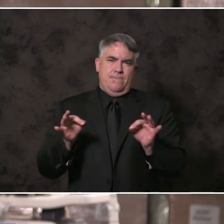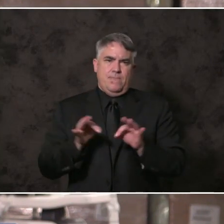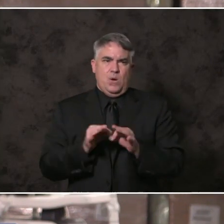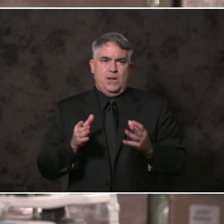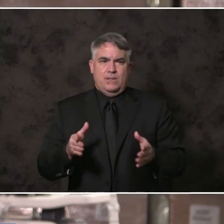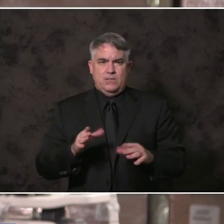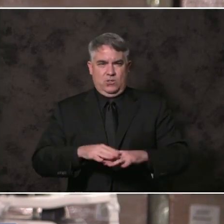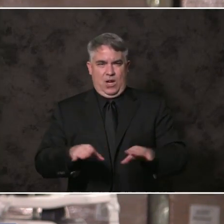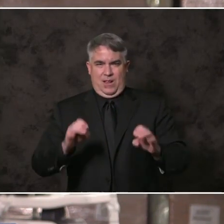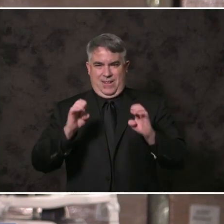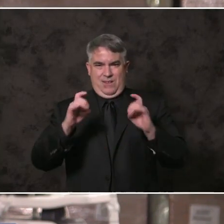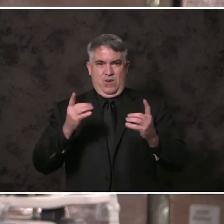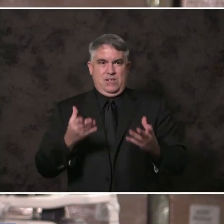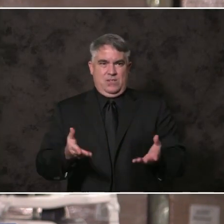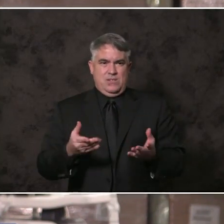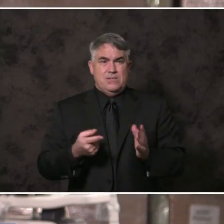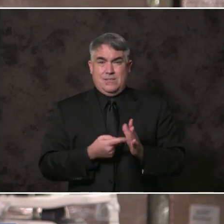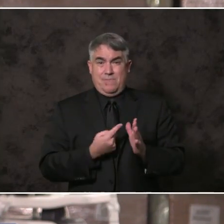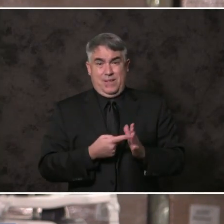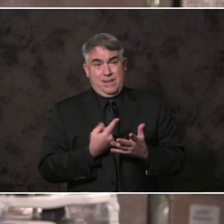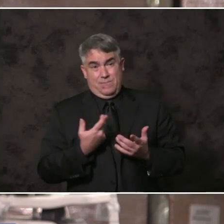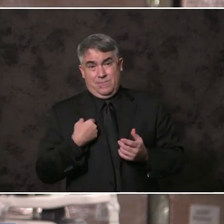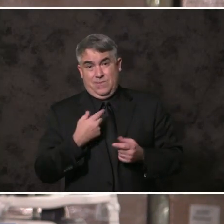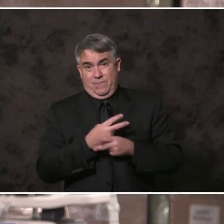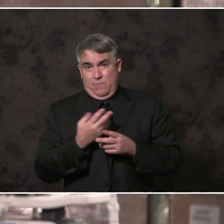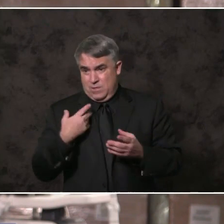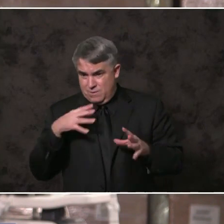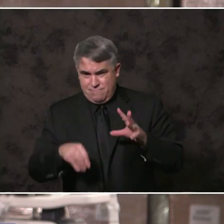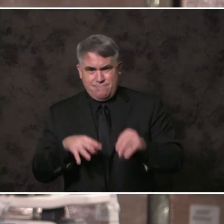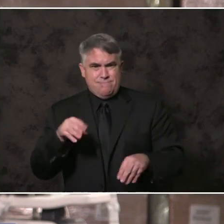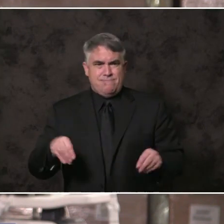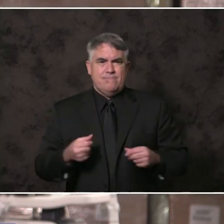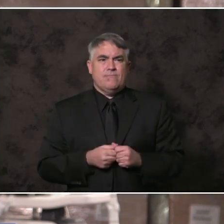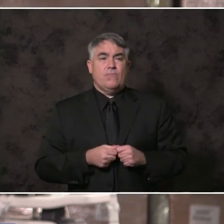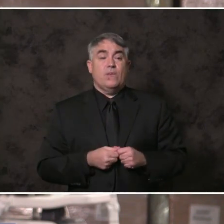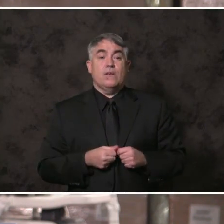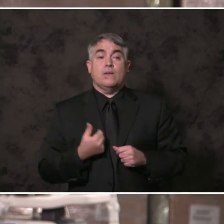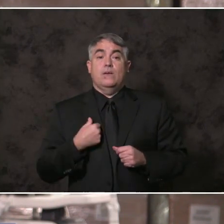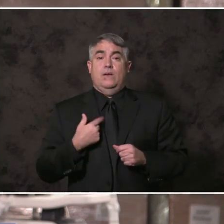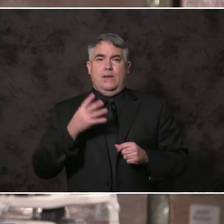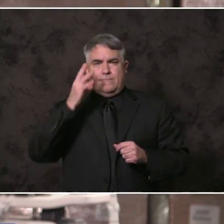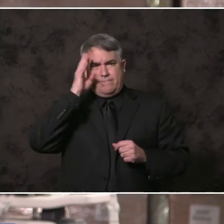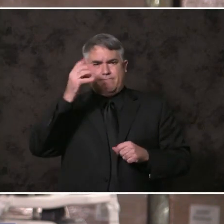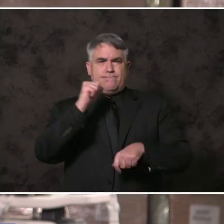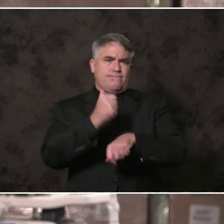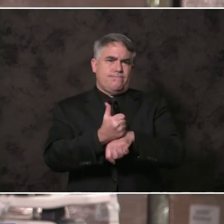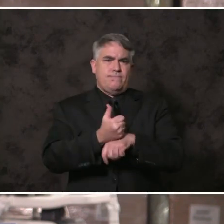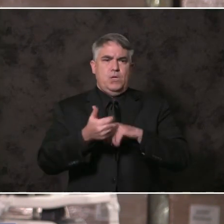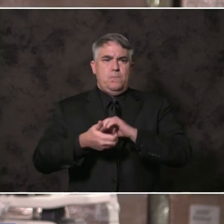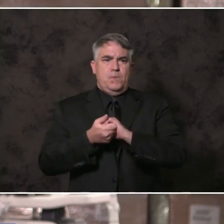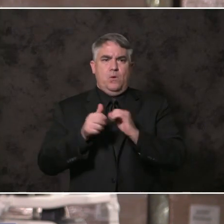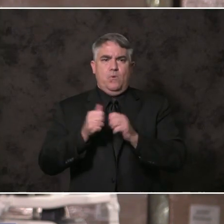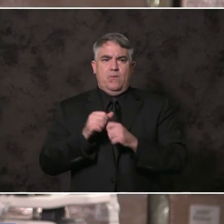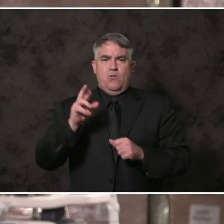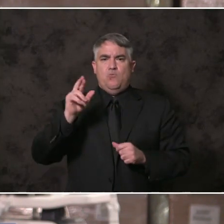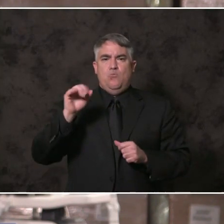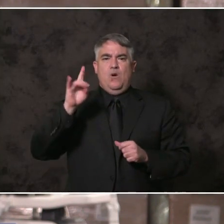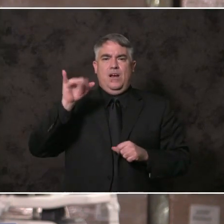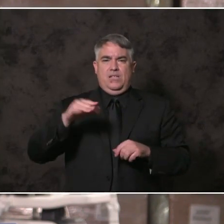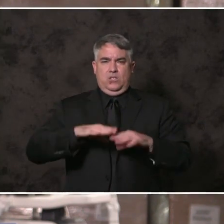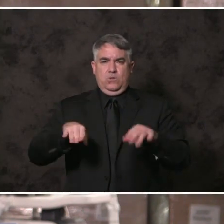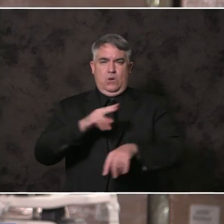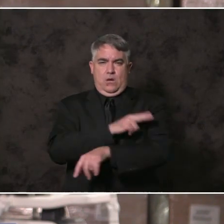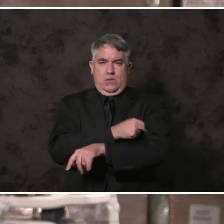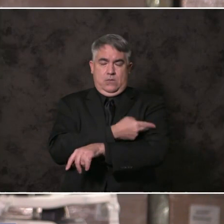affordable, quality childcare. We're also creating a unique partnership with Rady Children's Hospital to develop a